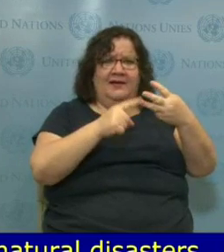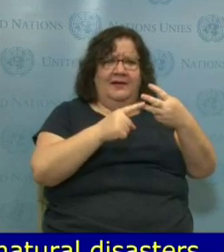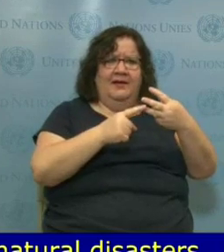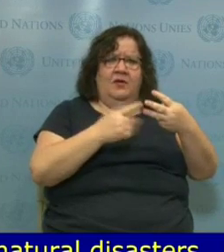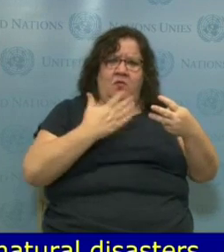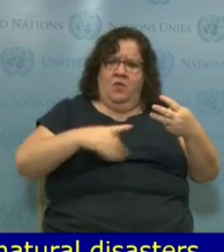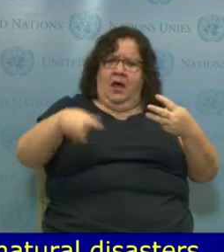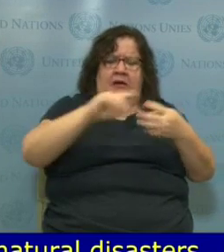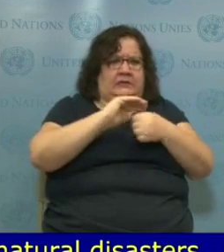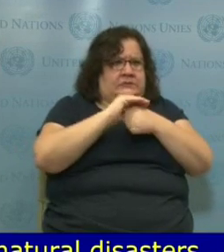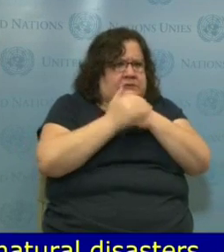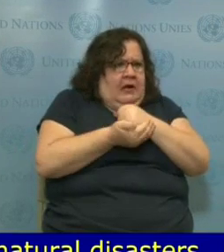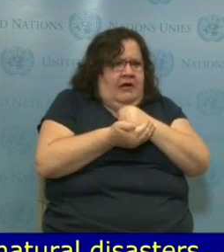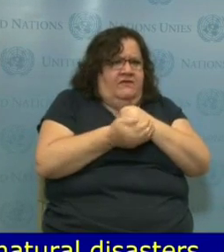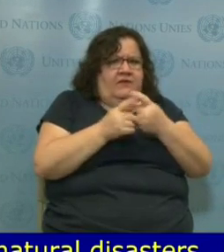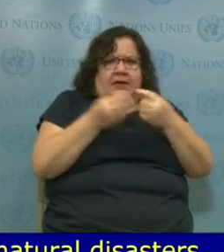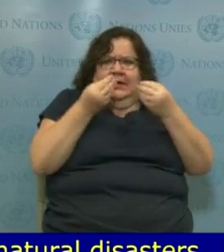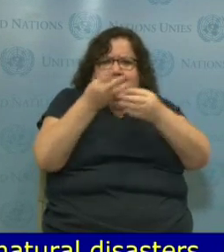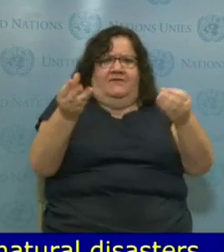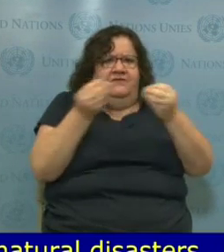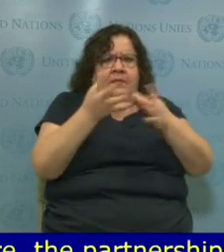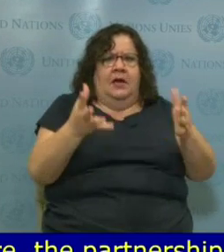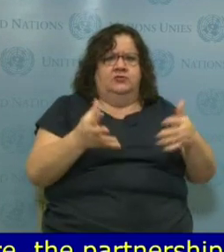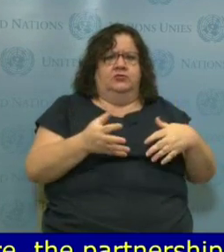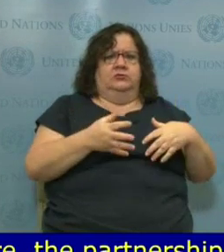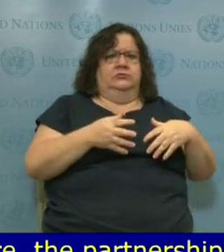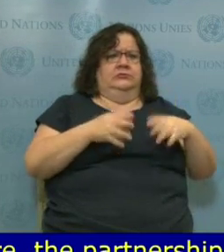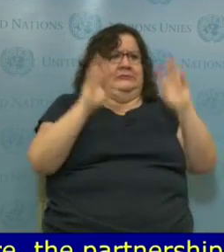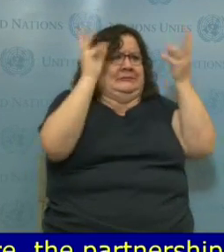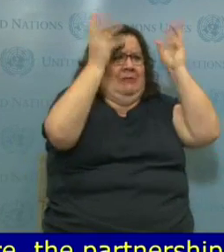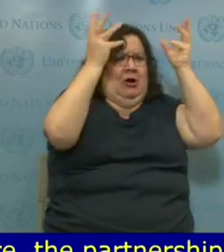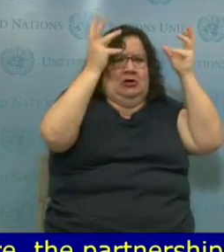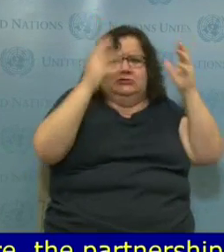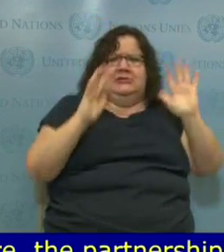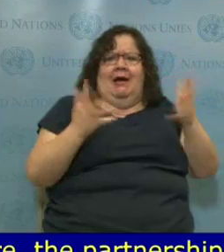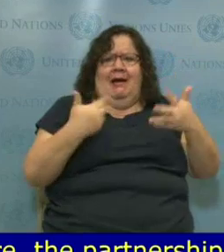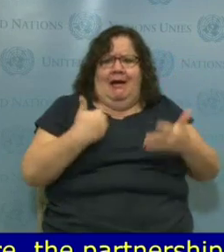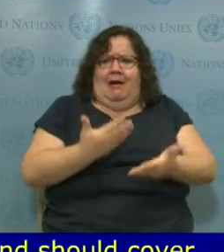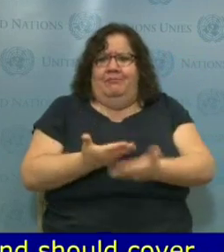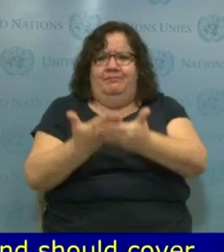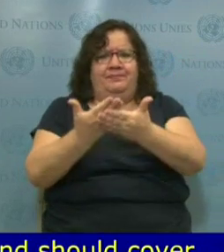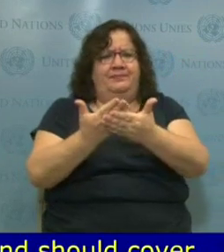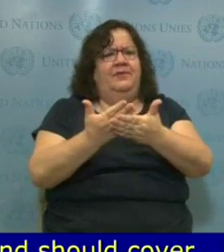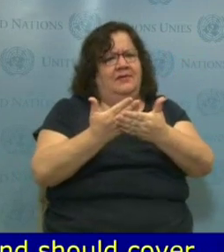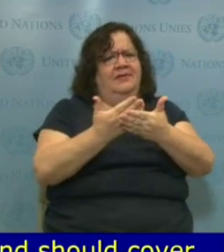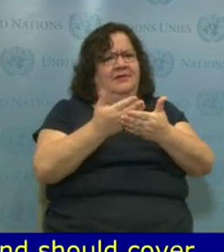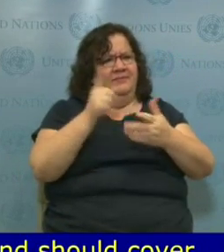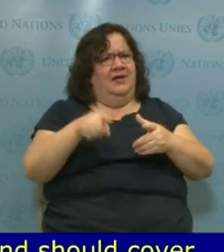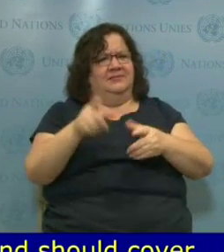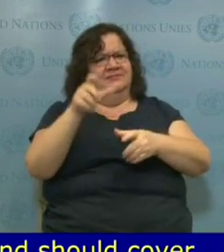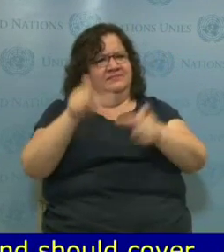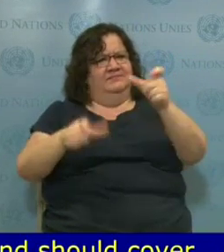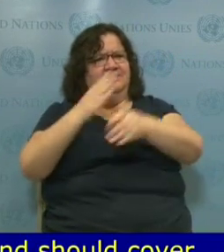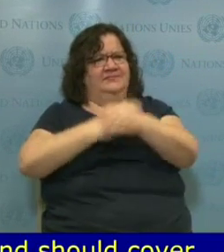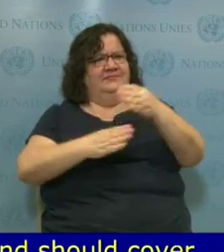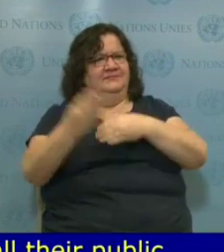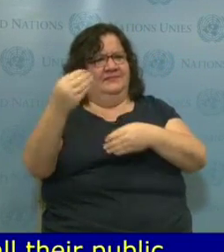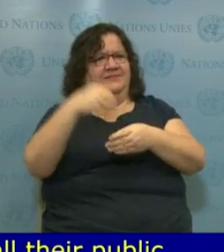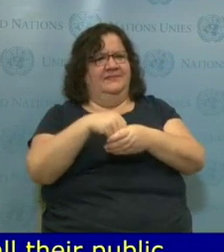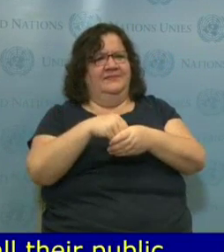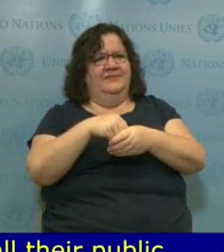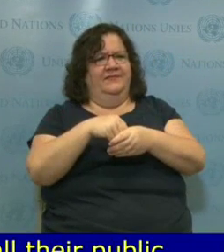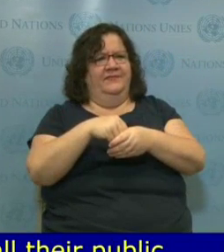parties with all their public authorities, the participation of persons with disabilities, but also should include national human rights